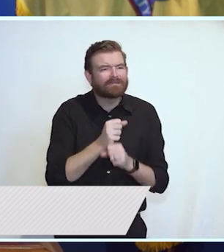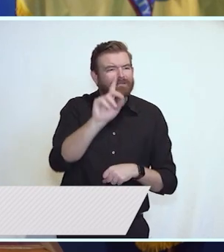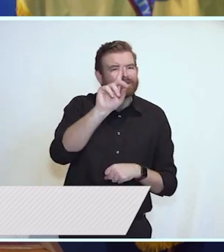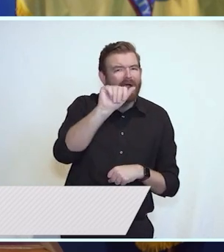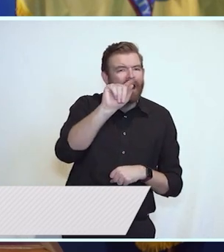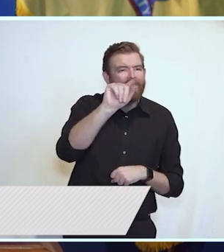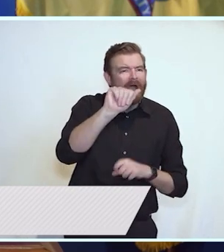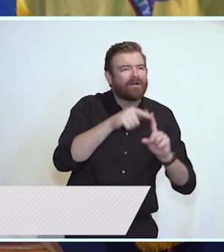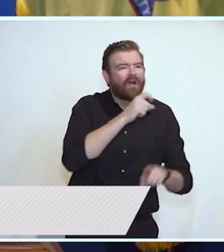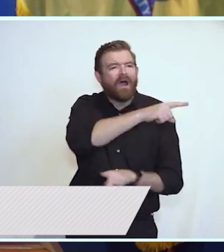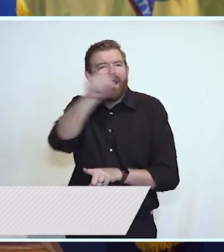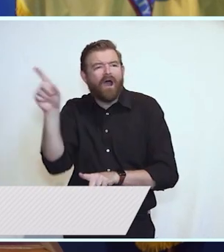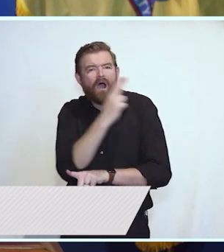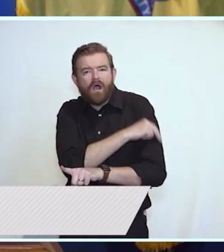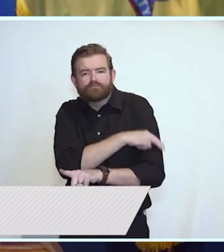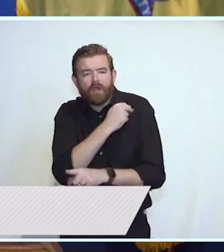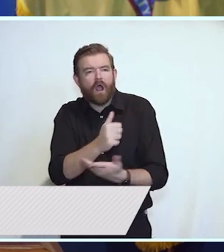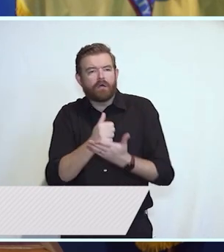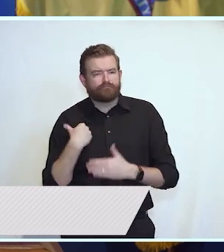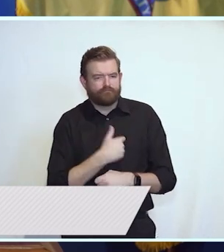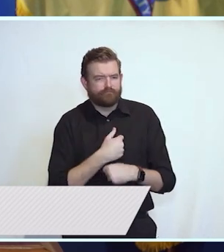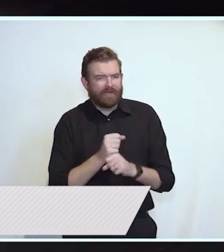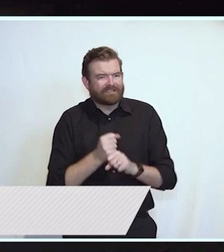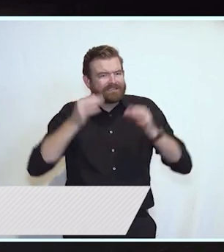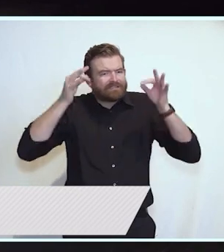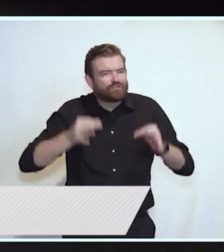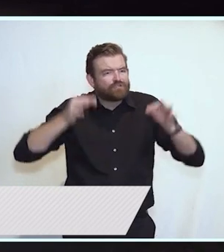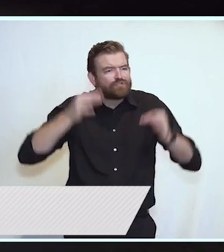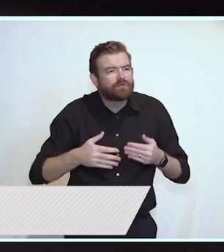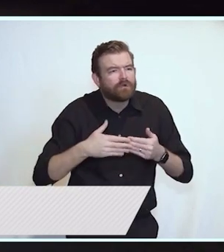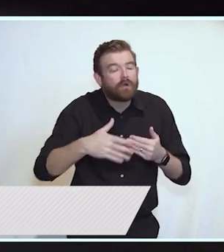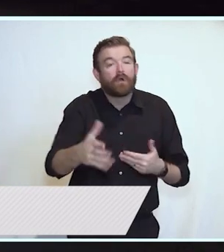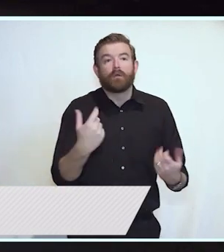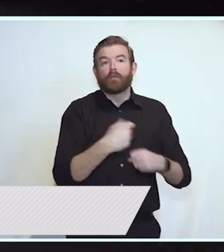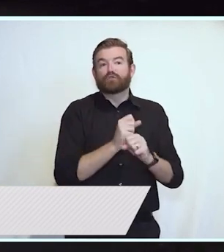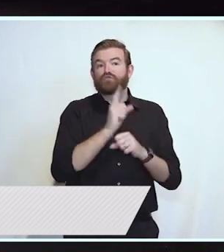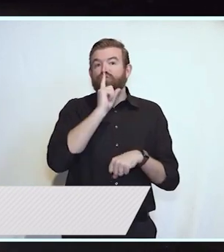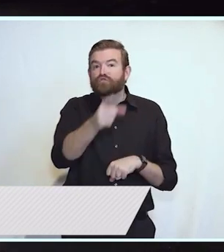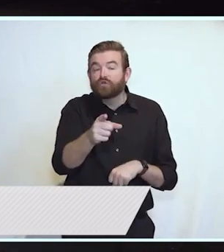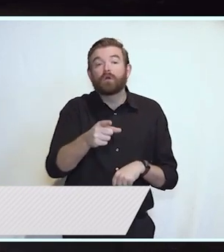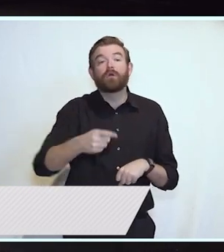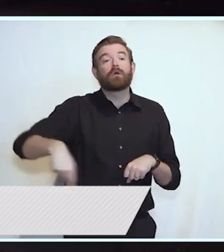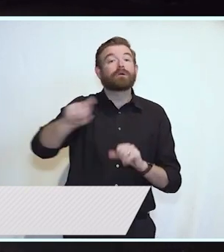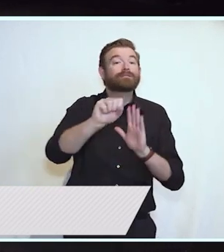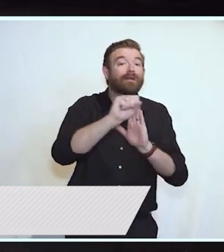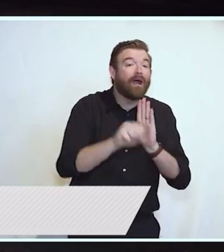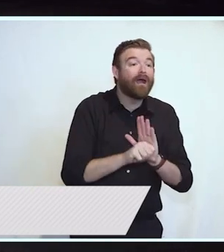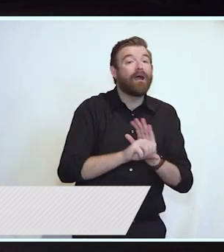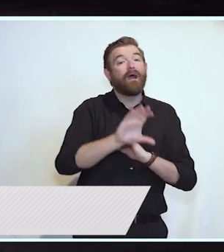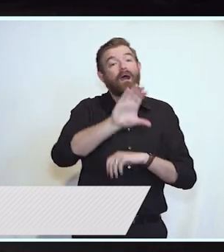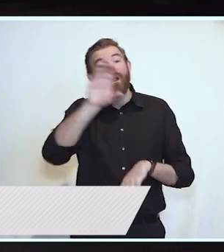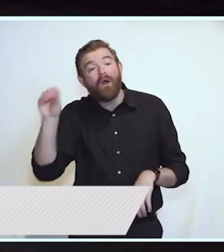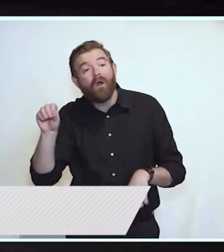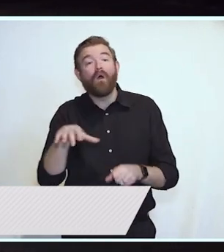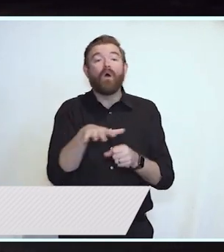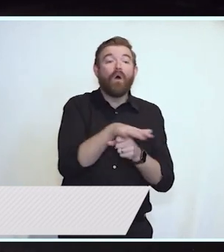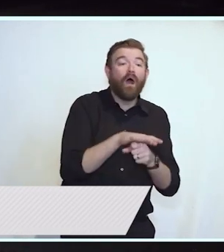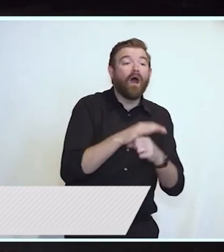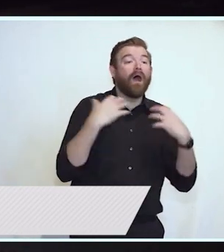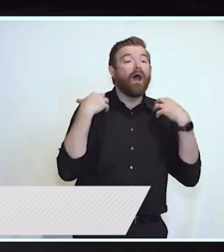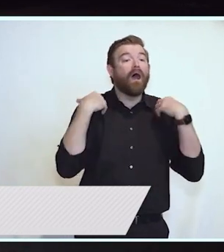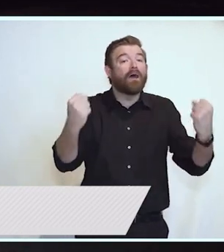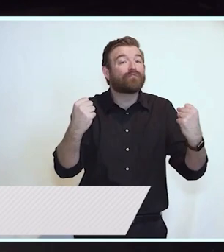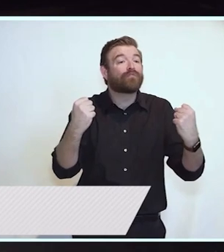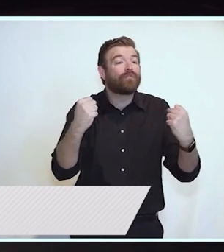system to make smart and forward-looking decisions. A response that keeps state, county, and local health authorities